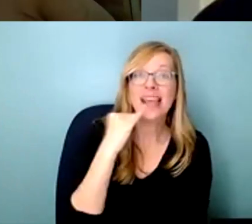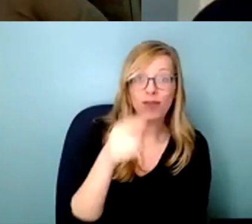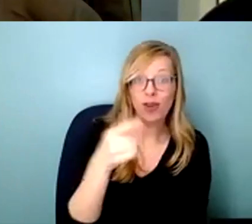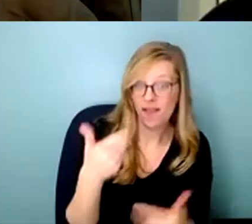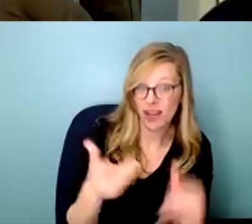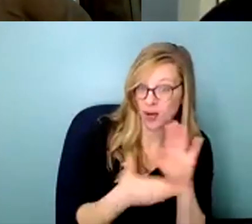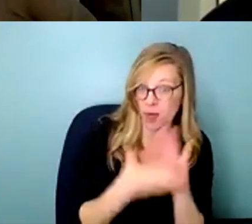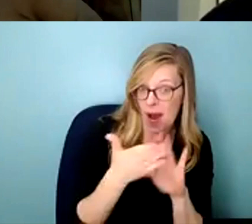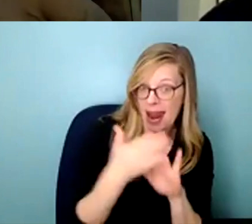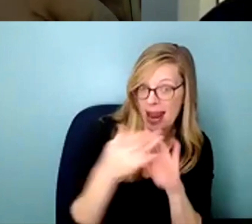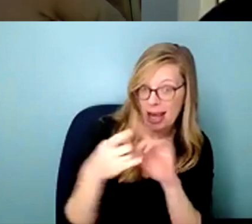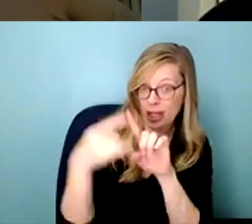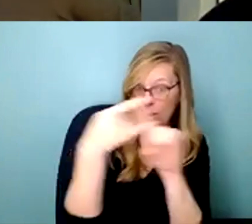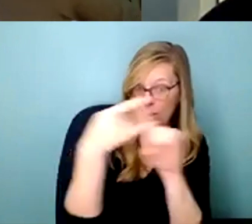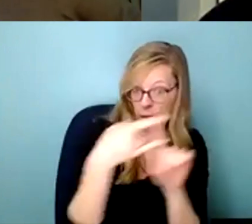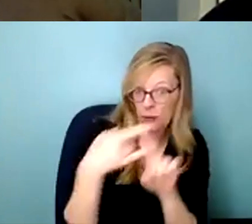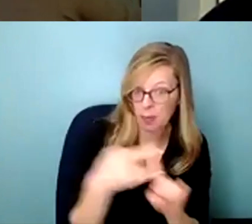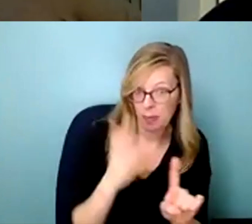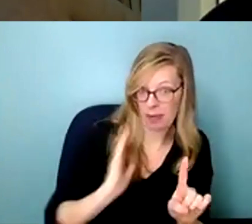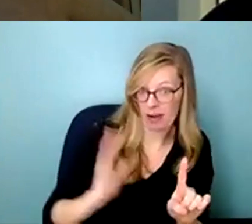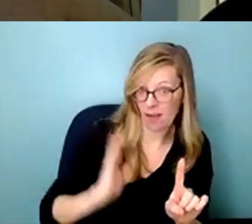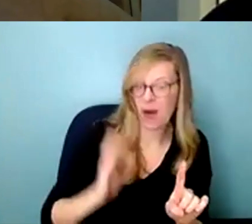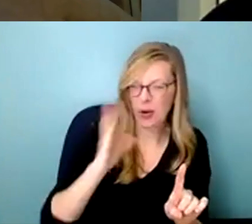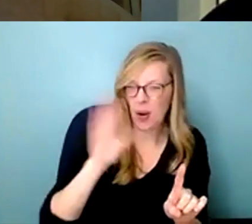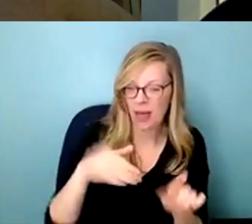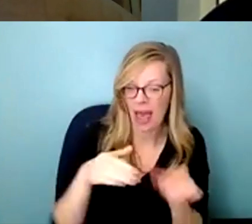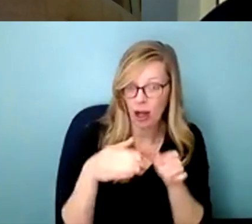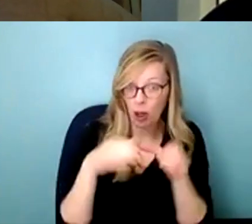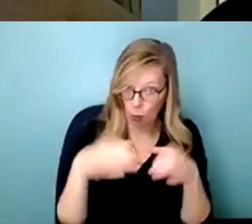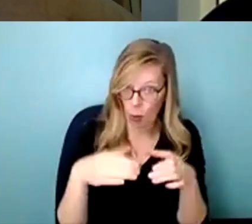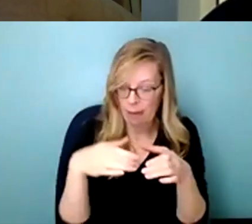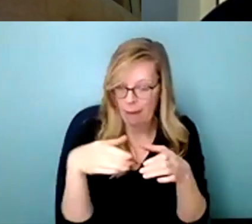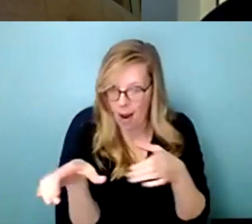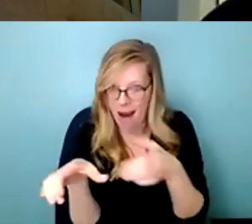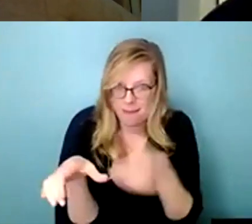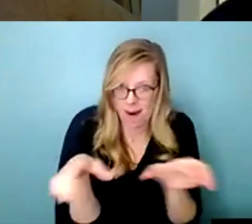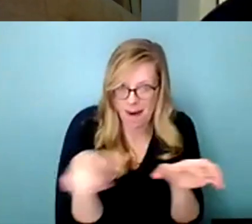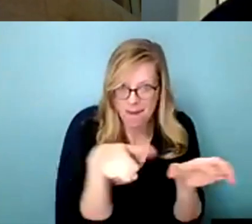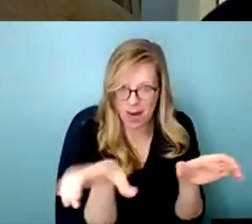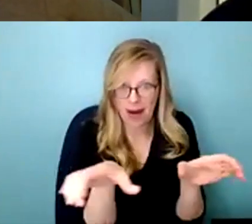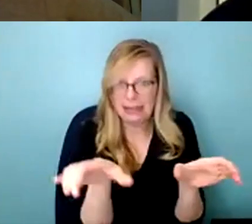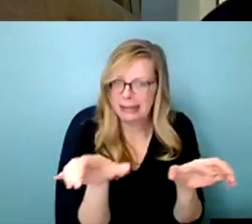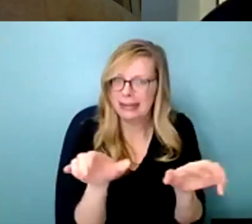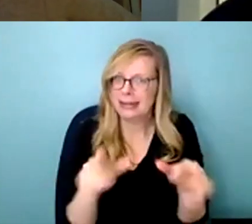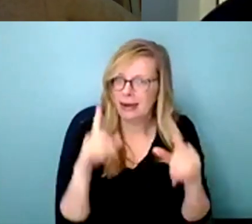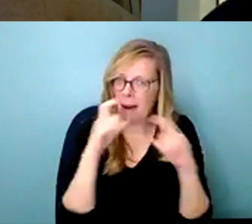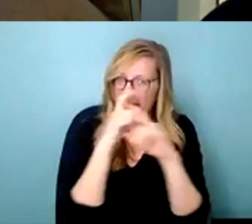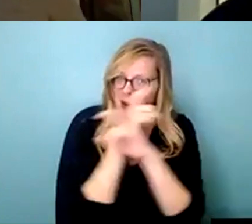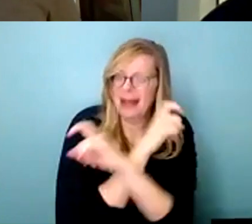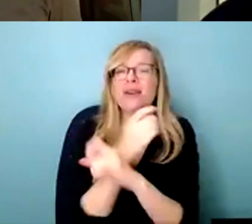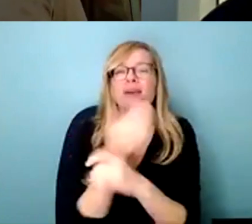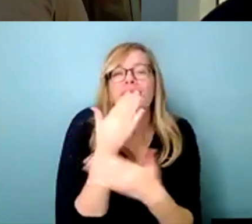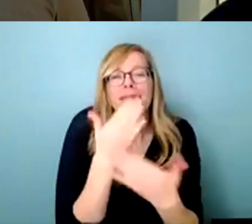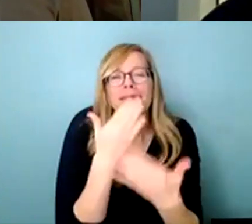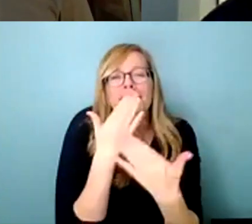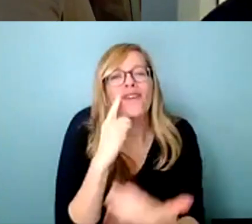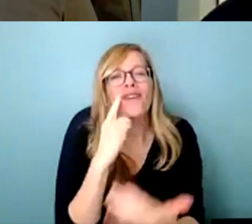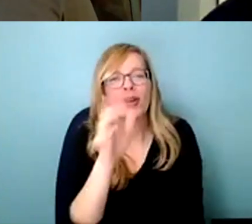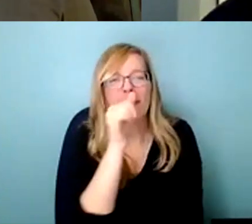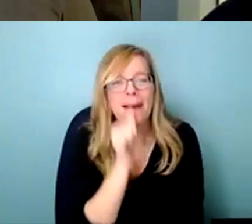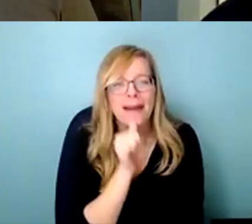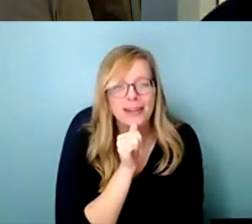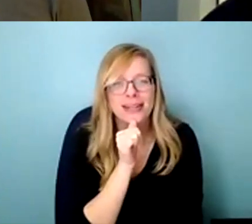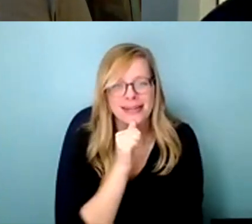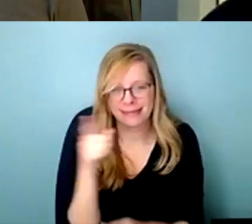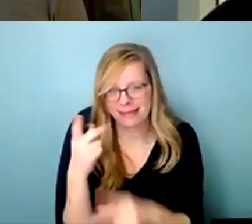end breakout groups can be a bit of a complicated thing um so thanks for that patience too while we're getting those in order